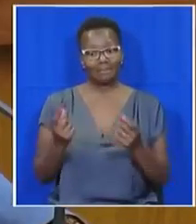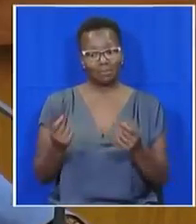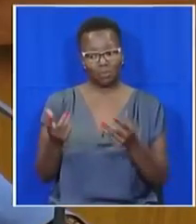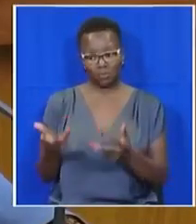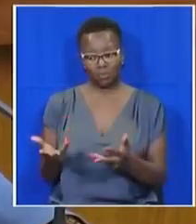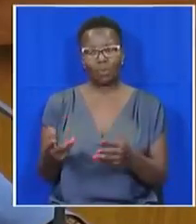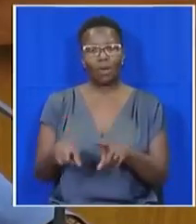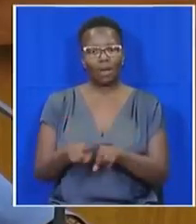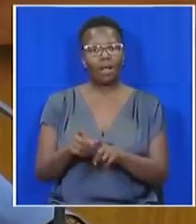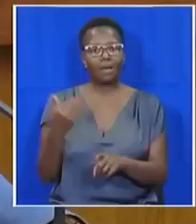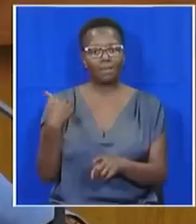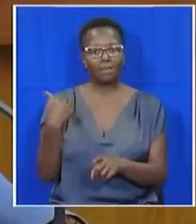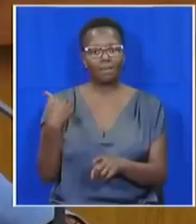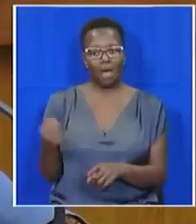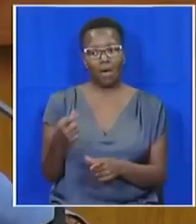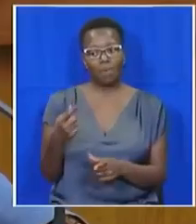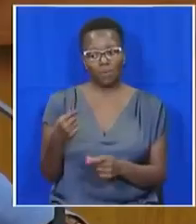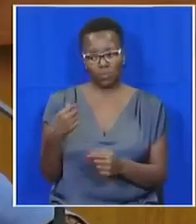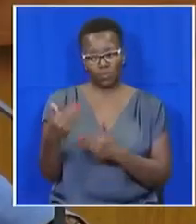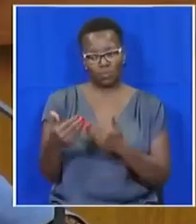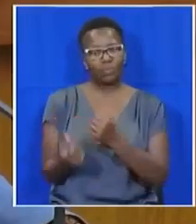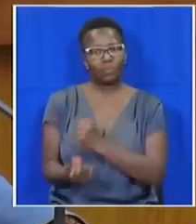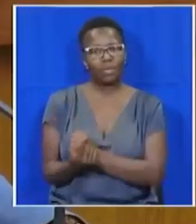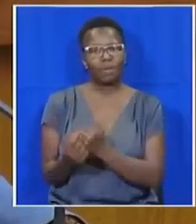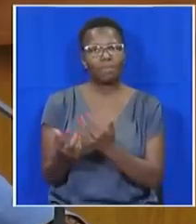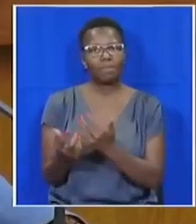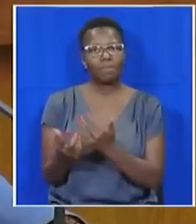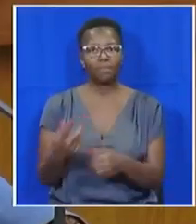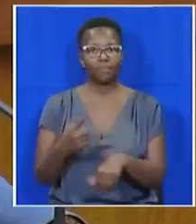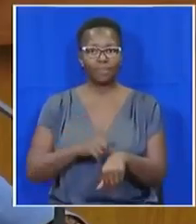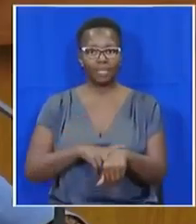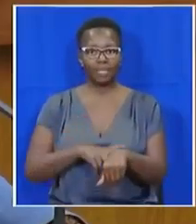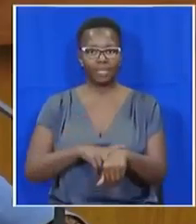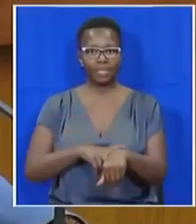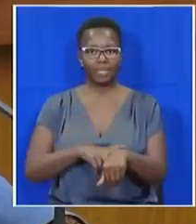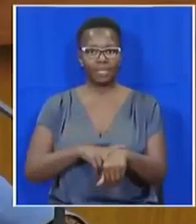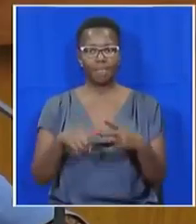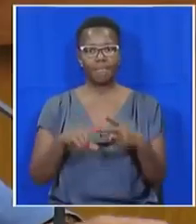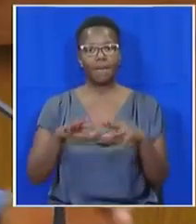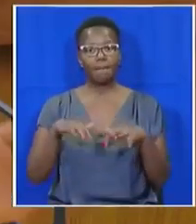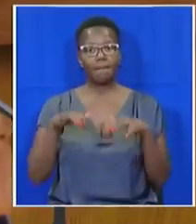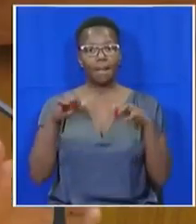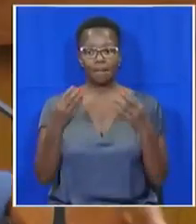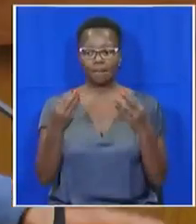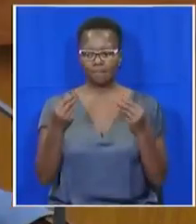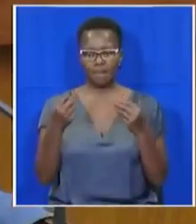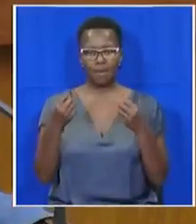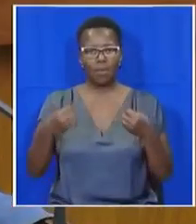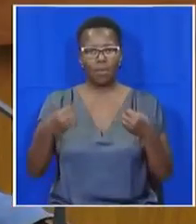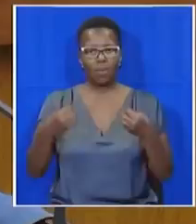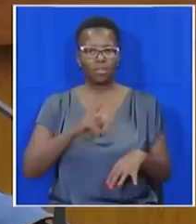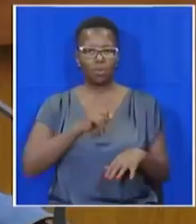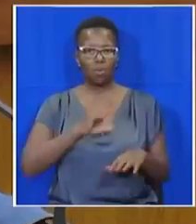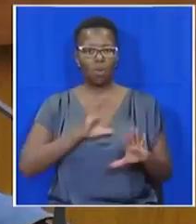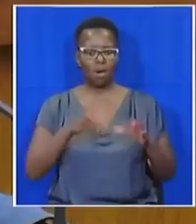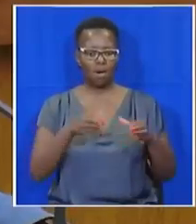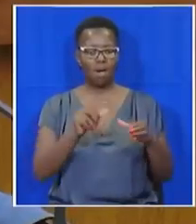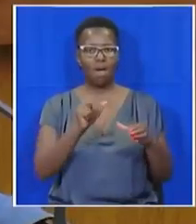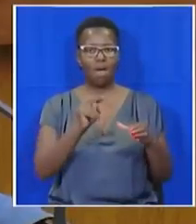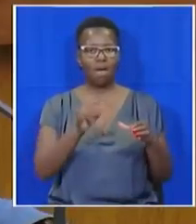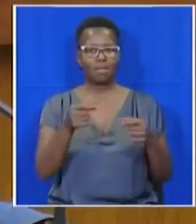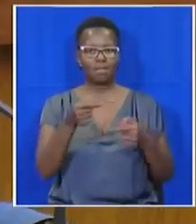with this appointment process. The time and money of parliament was wasted as the factional battles played out.